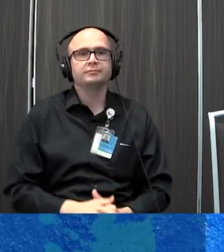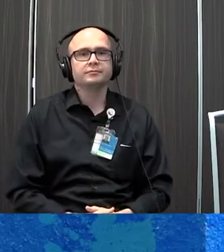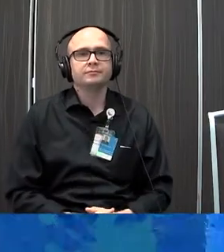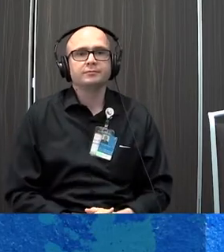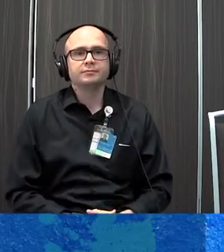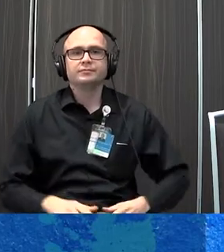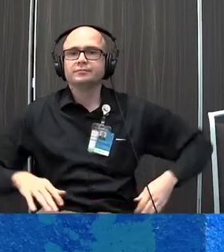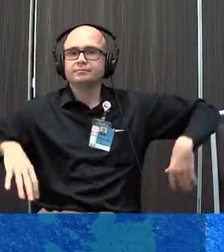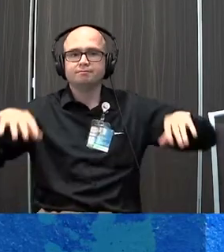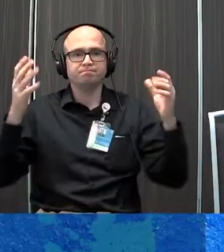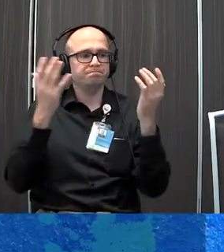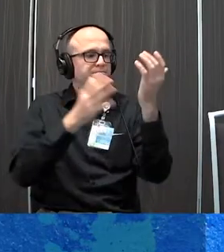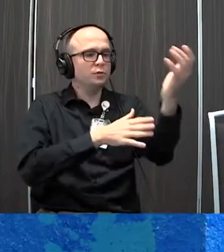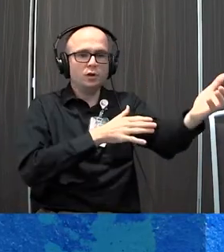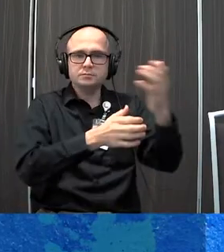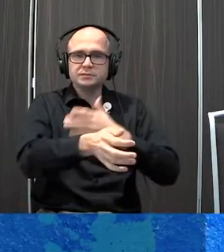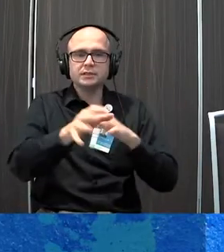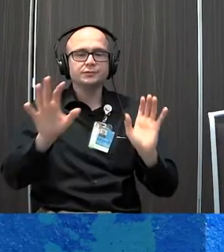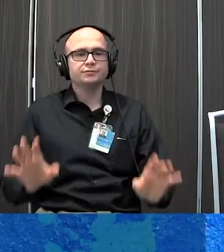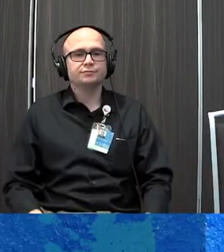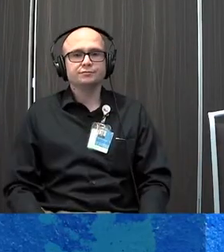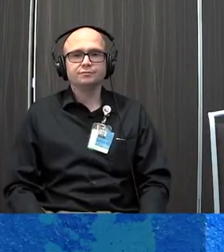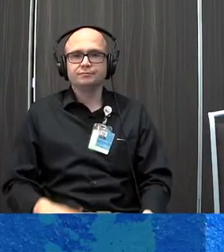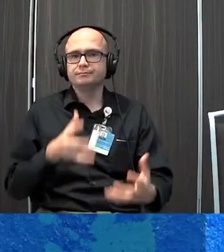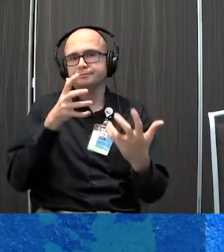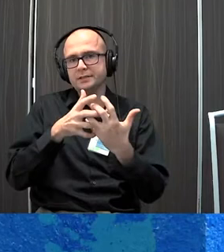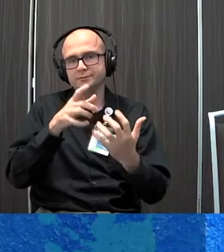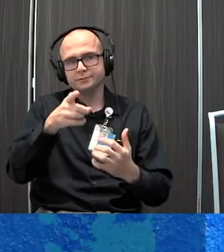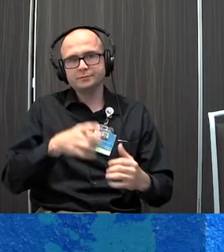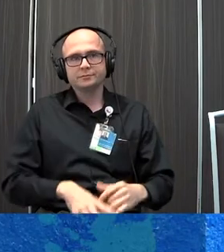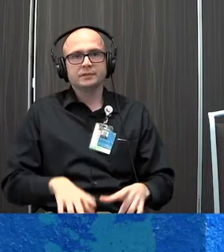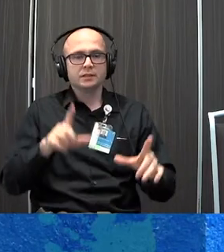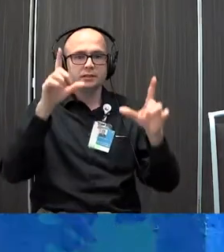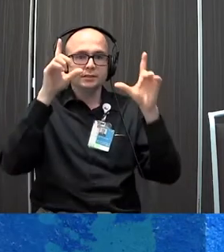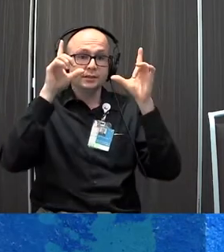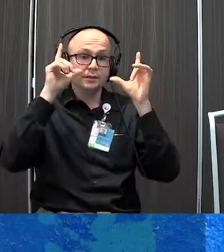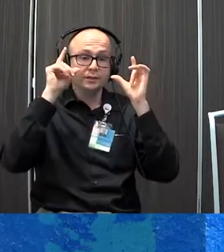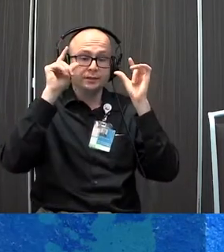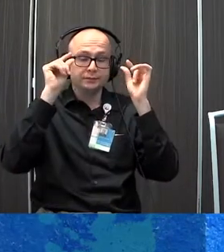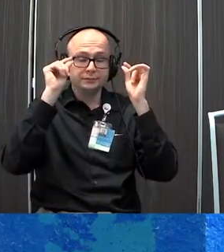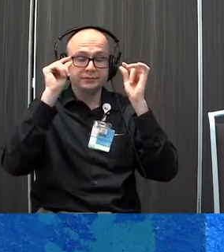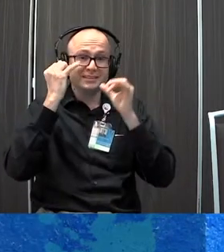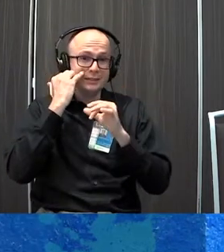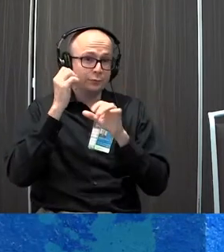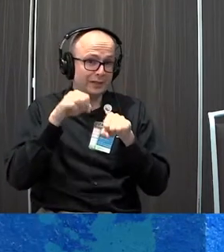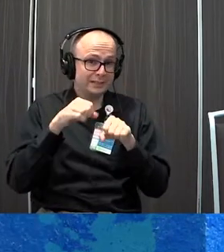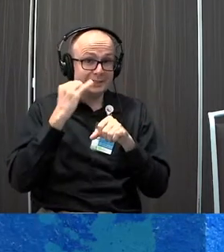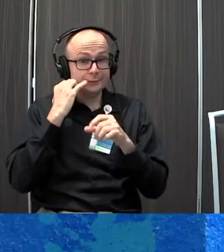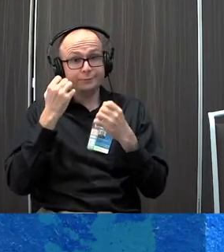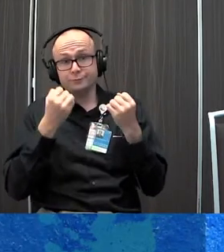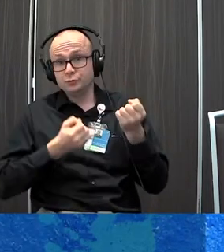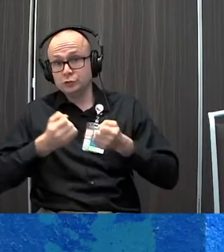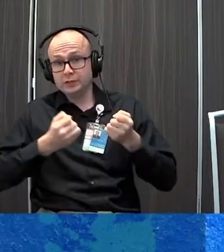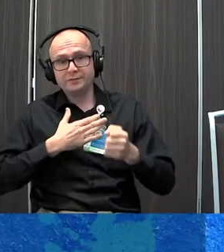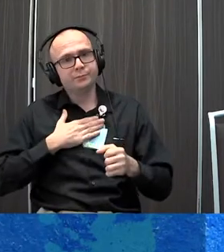Arms and legs in a place that feels just good for you. Closing your eyes if you're in a place that you can do that. If you're driving,